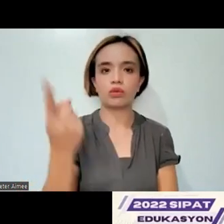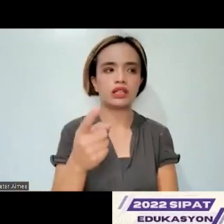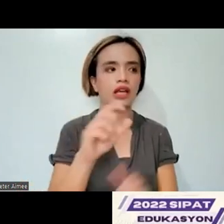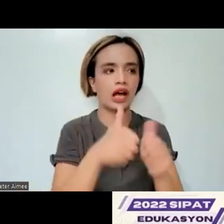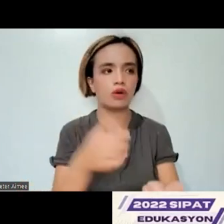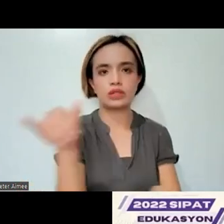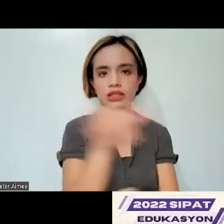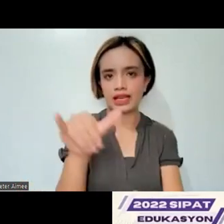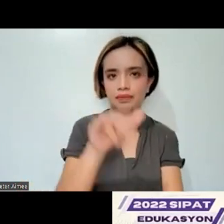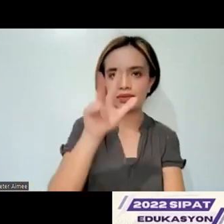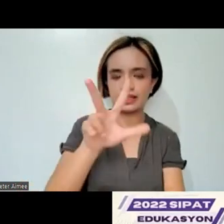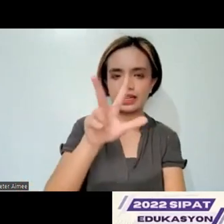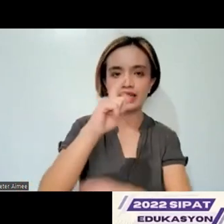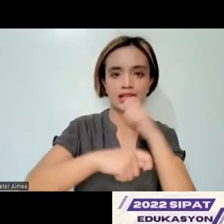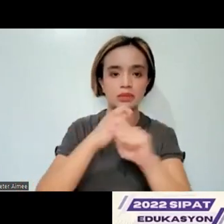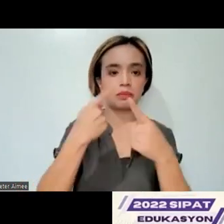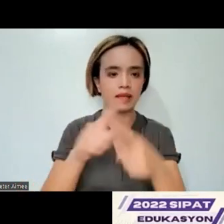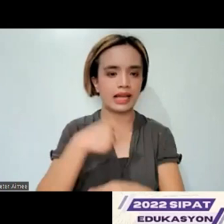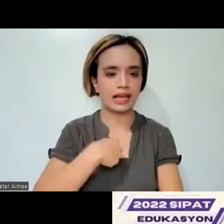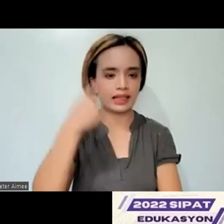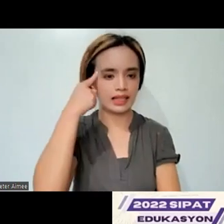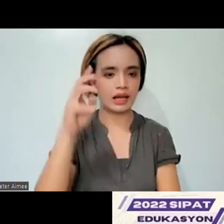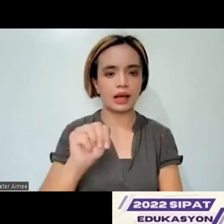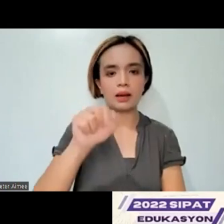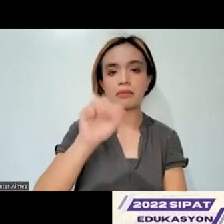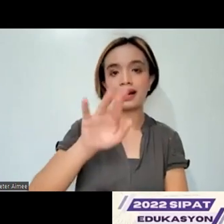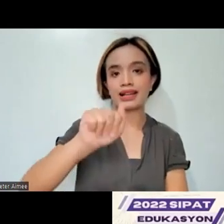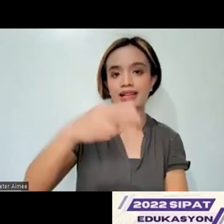part Mariah can answer. Thank you.